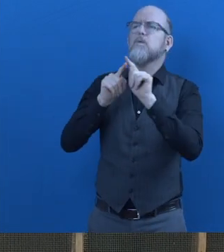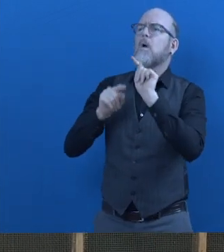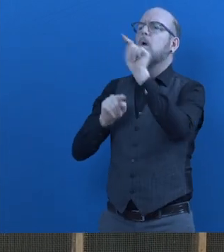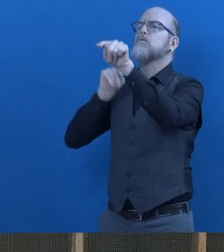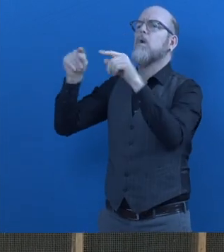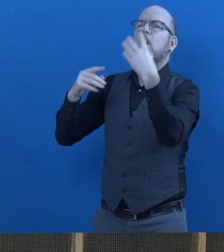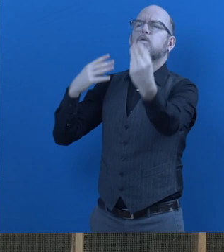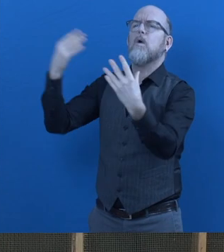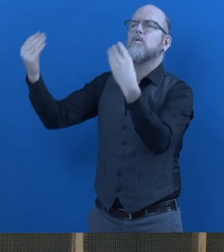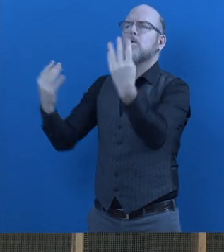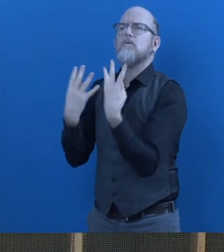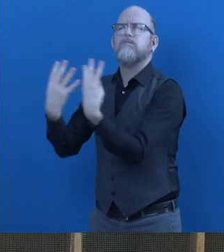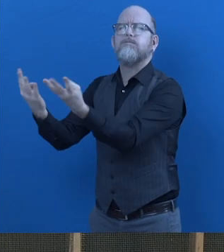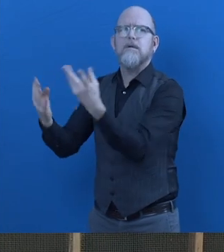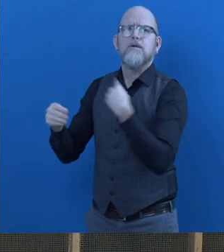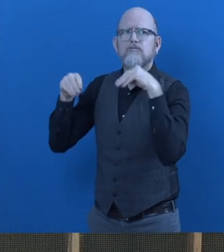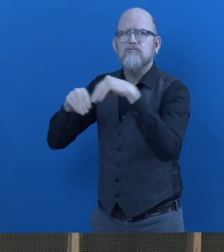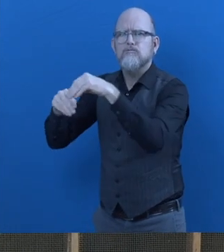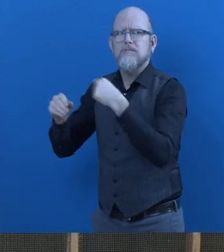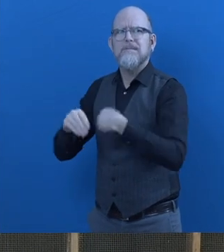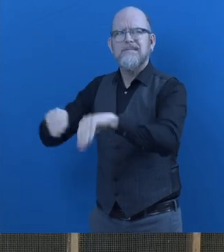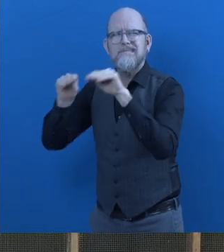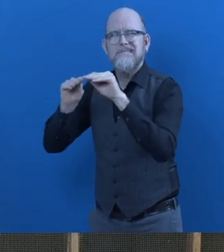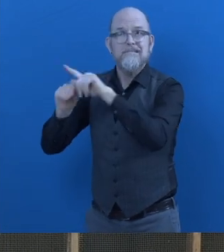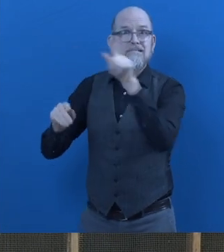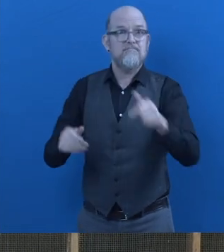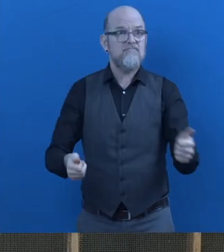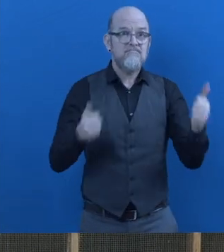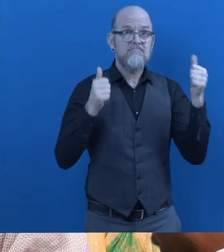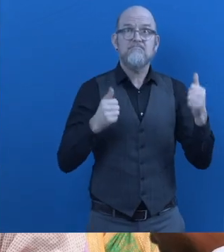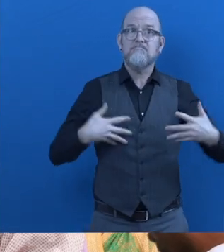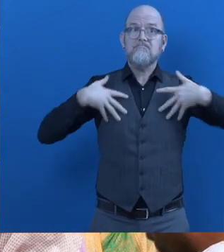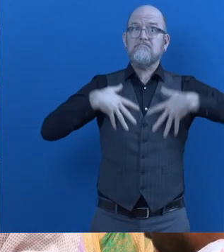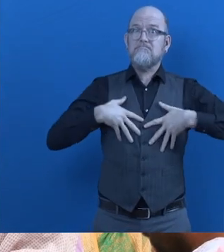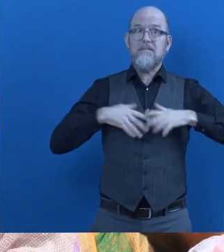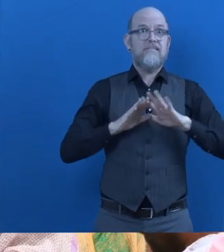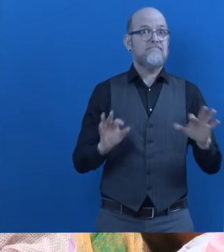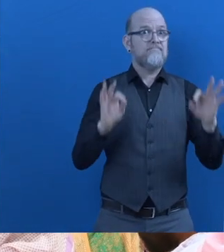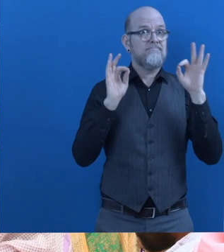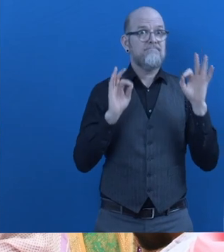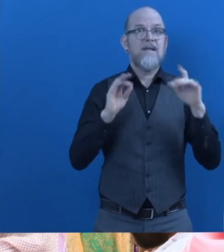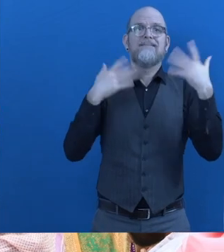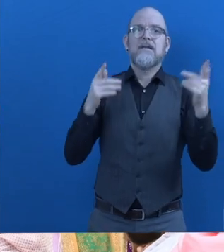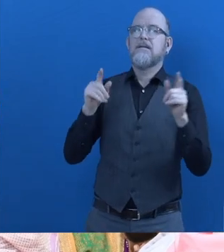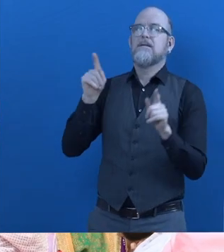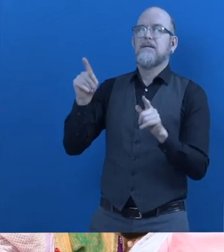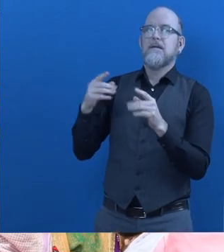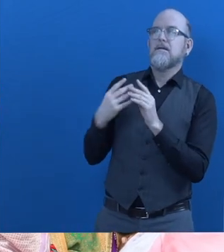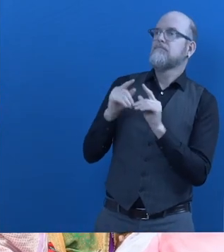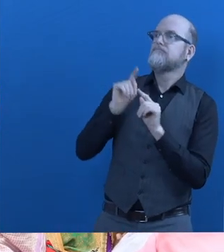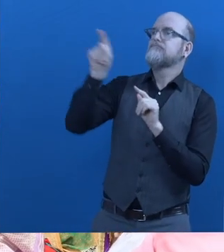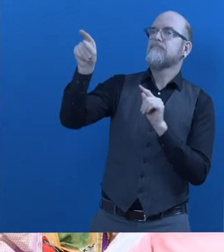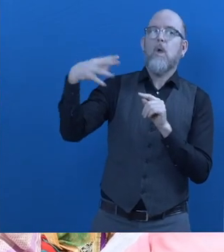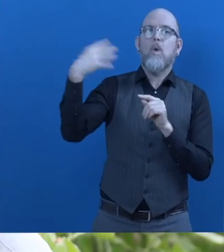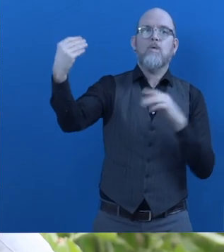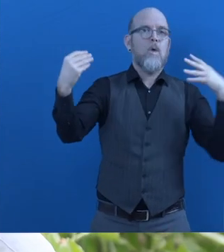and after getting this training they are going in the village they are forming their inclusive self-help groups they are forming their